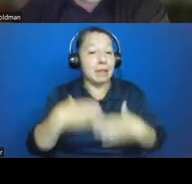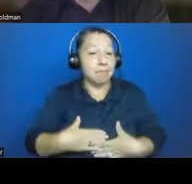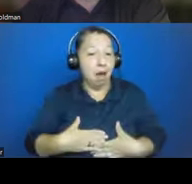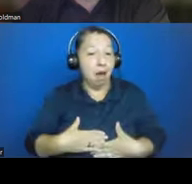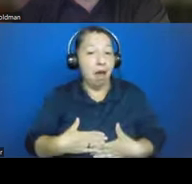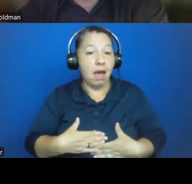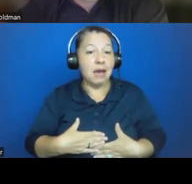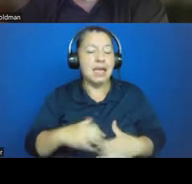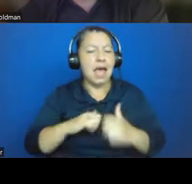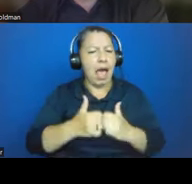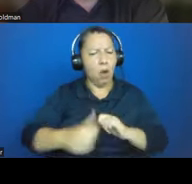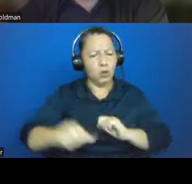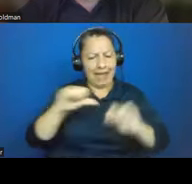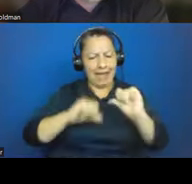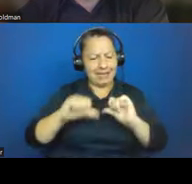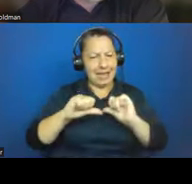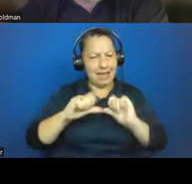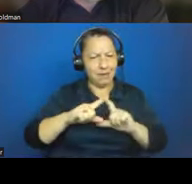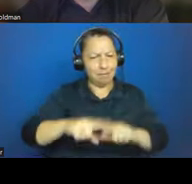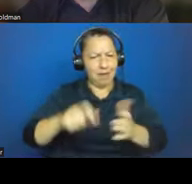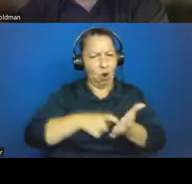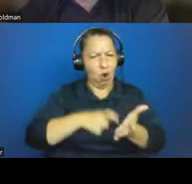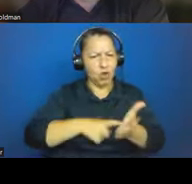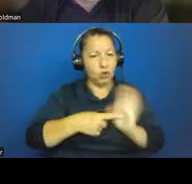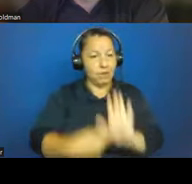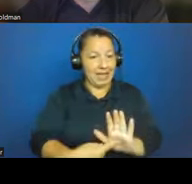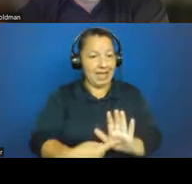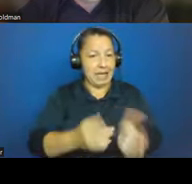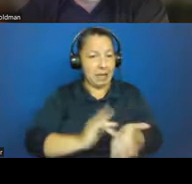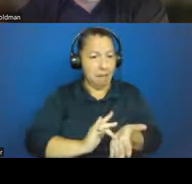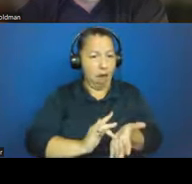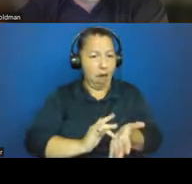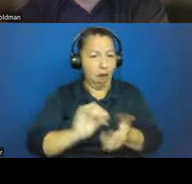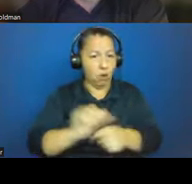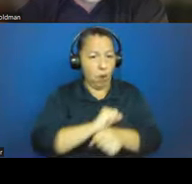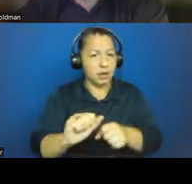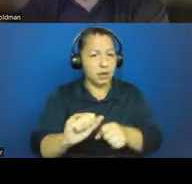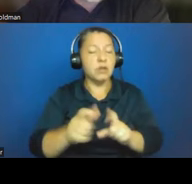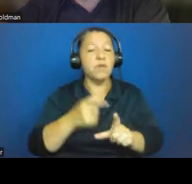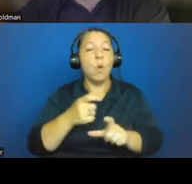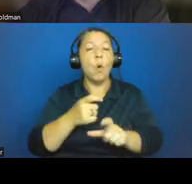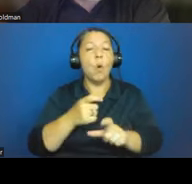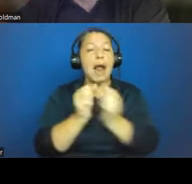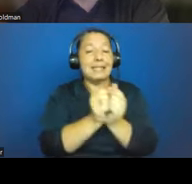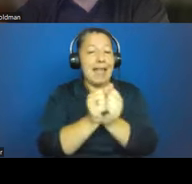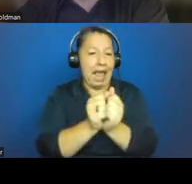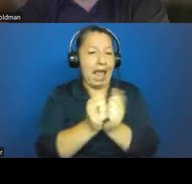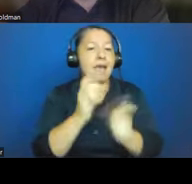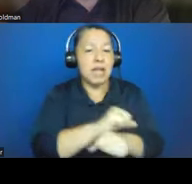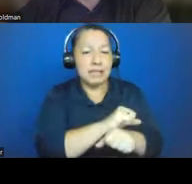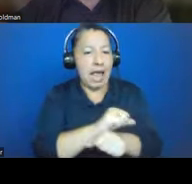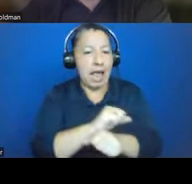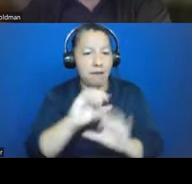is Revealing the Medicinal Practices of Enslaved Peoples. Again, looks like an amazing talk. And that will be